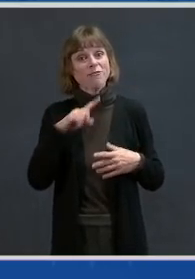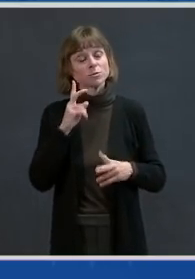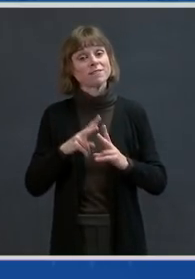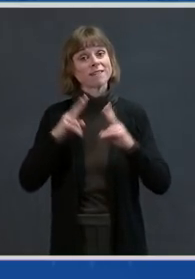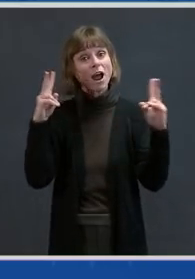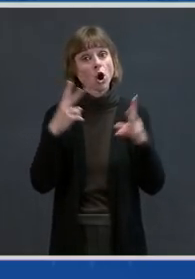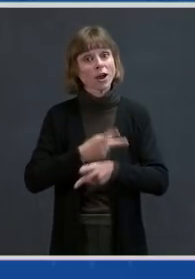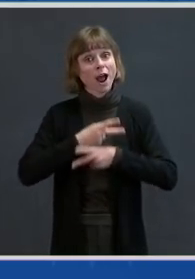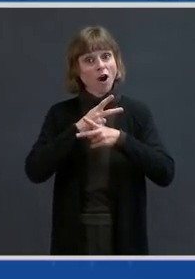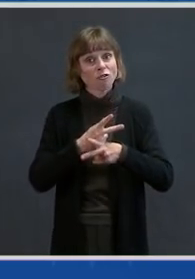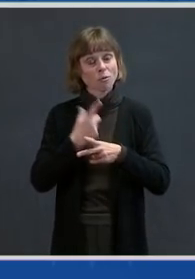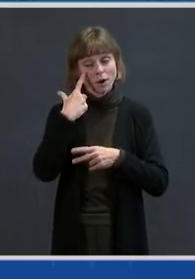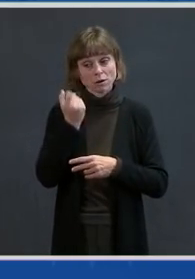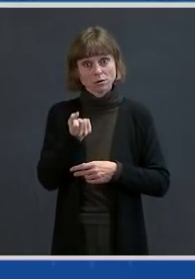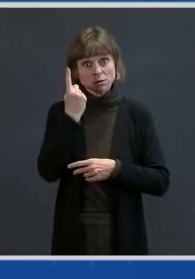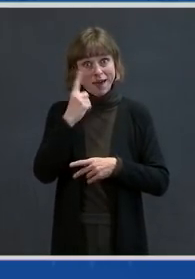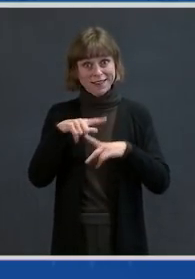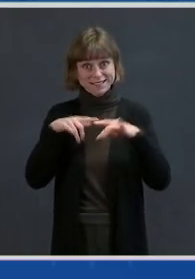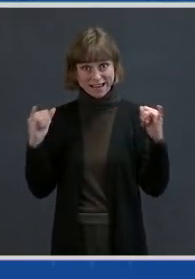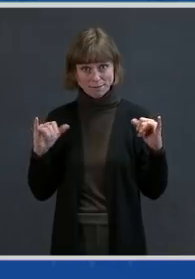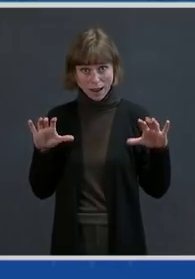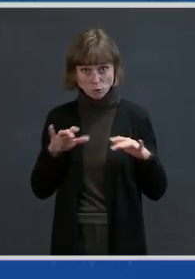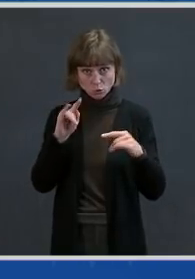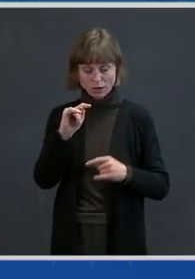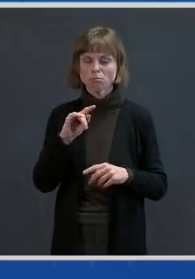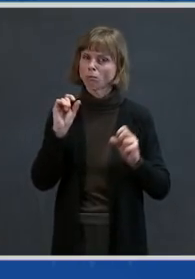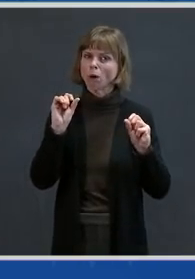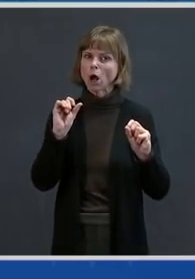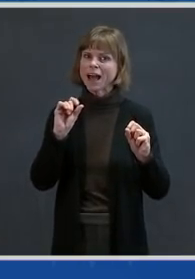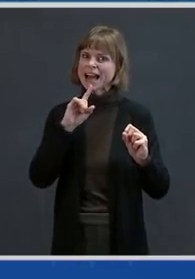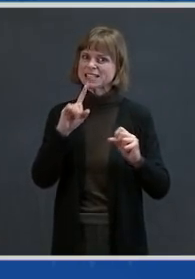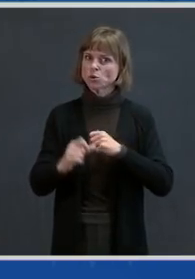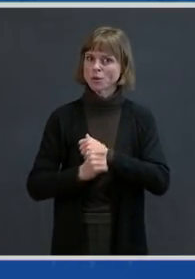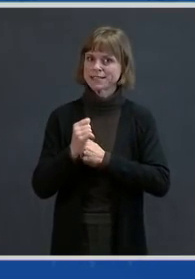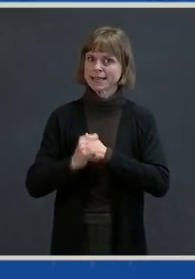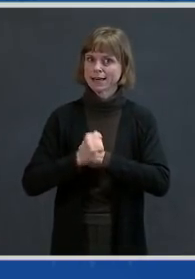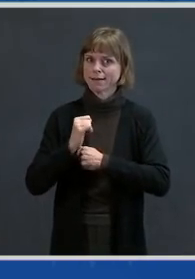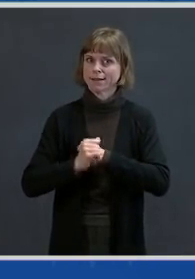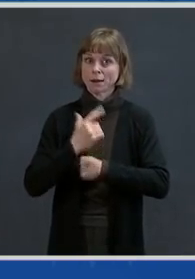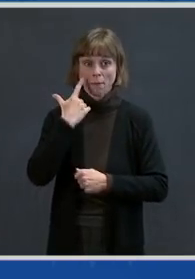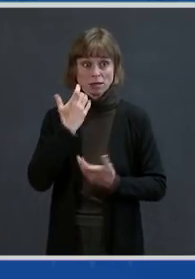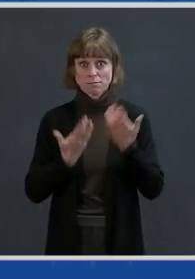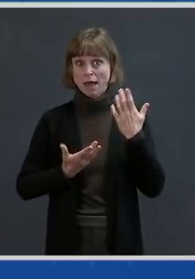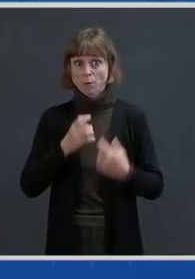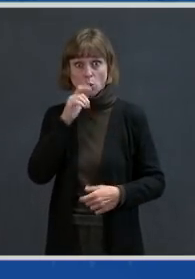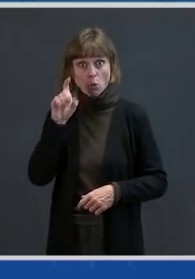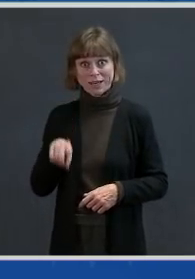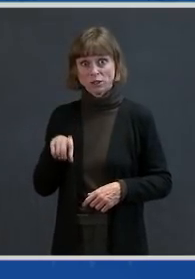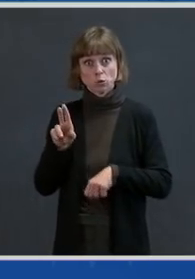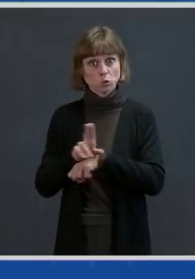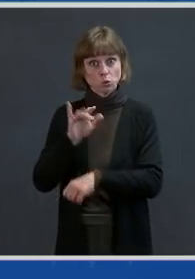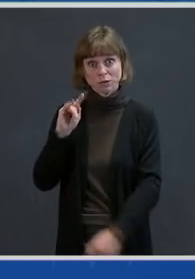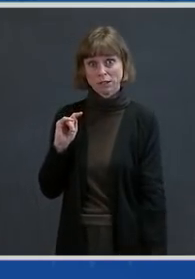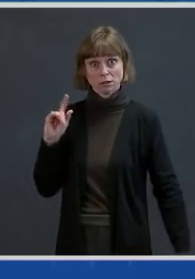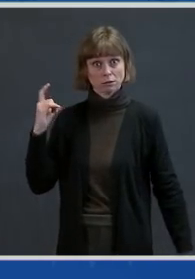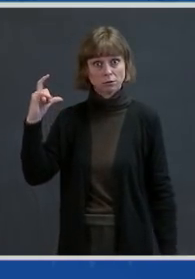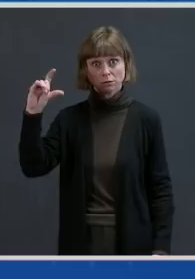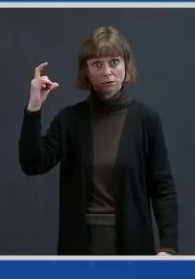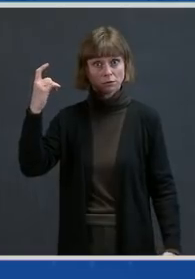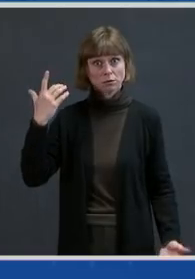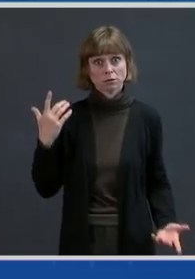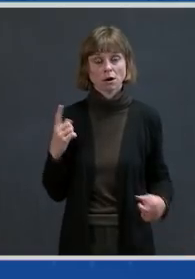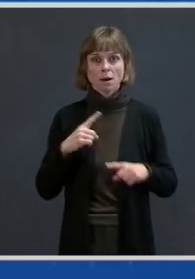this, you're doing it at risk because you may not really need to use this. But out of an abundance of caution,